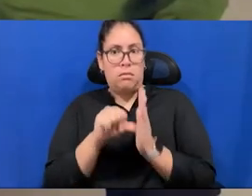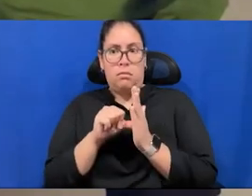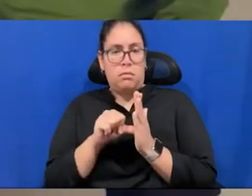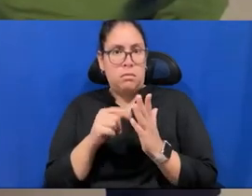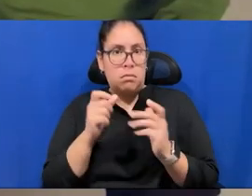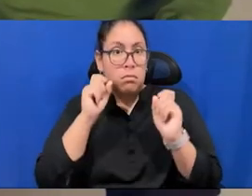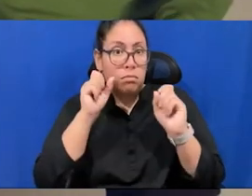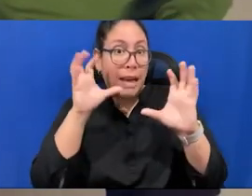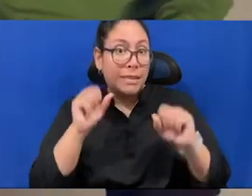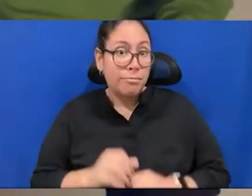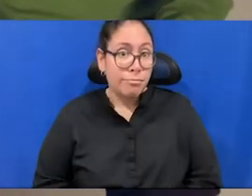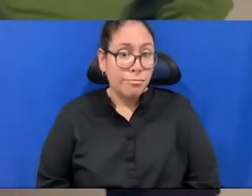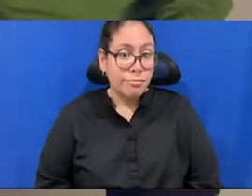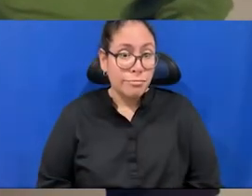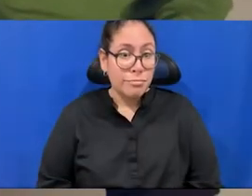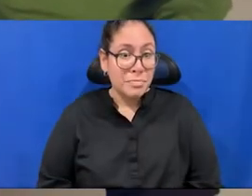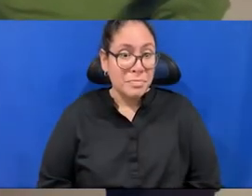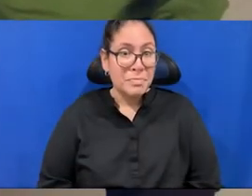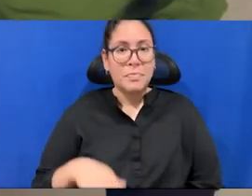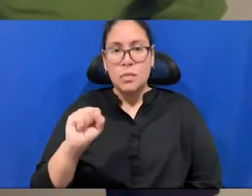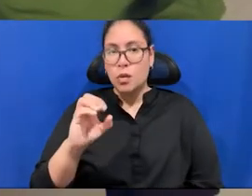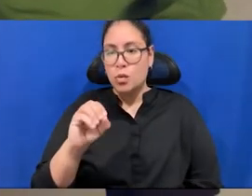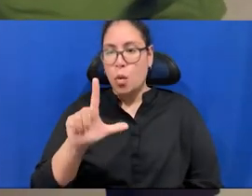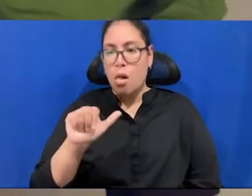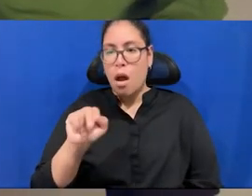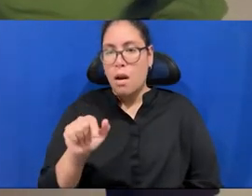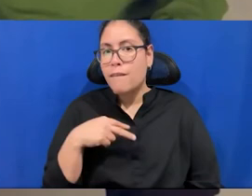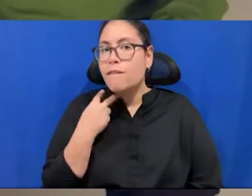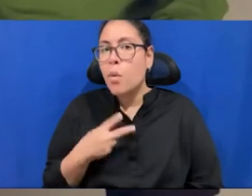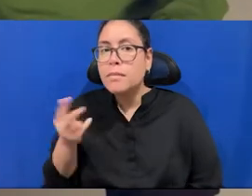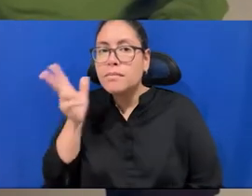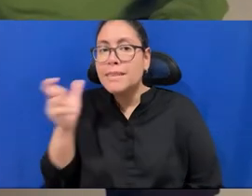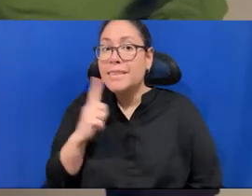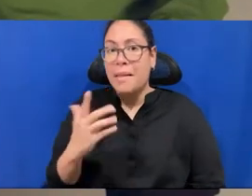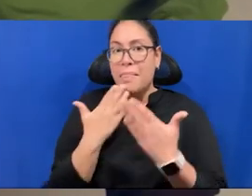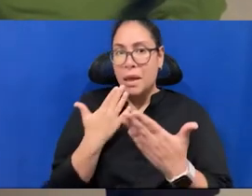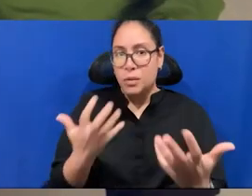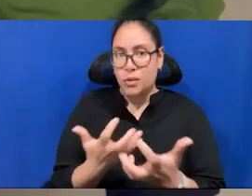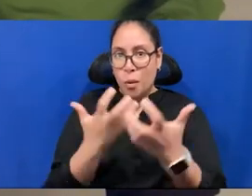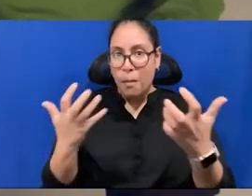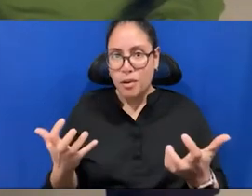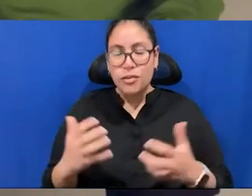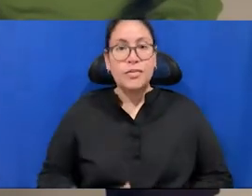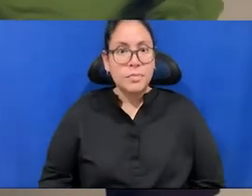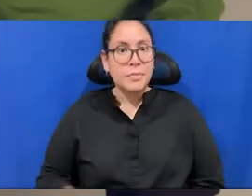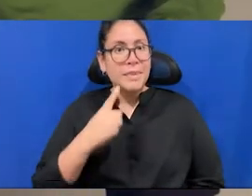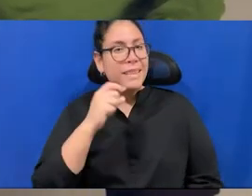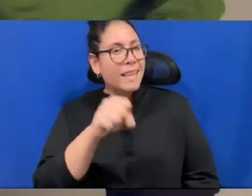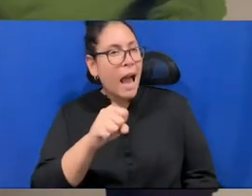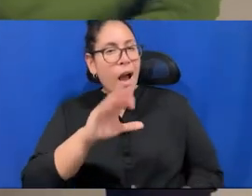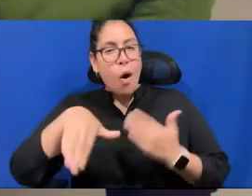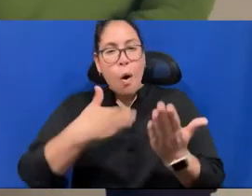Thank you so much. There are other ways that, that we also record and communicate and how biology,